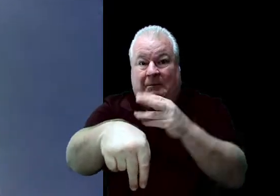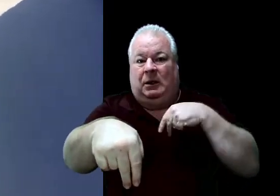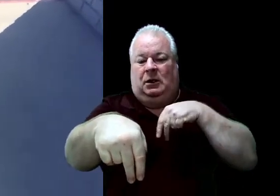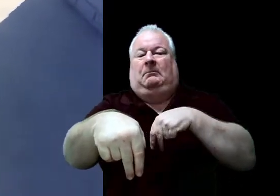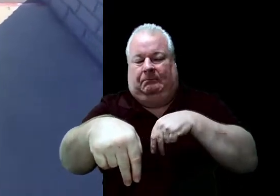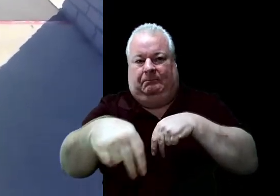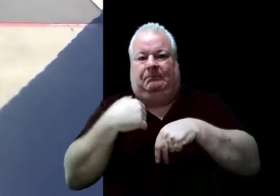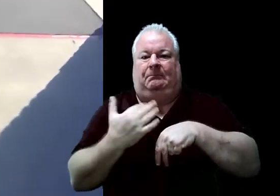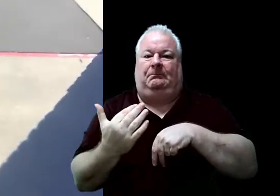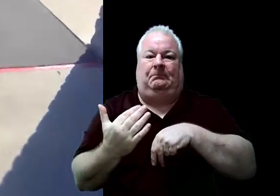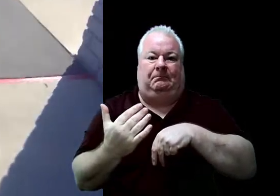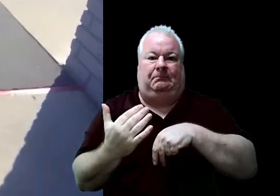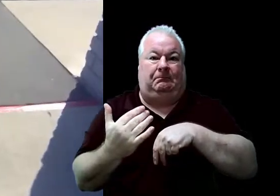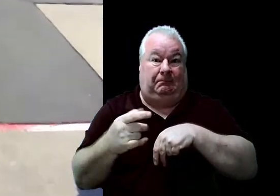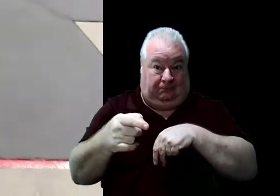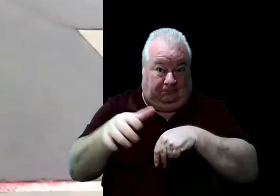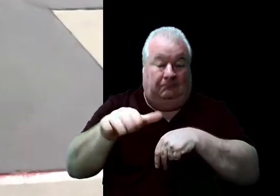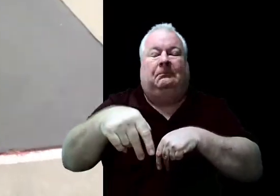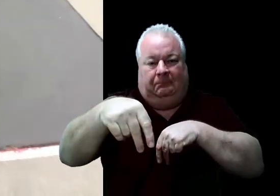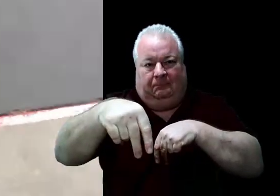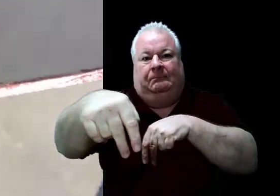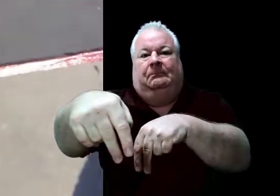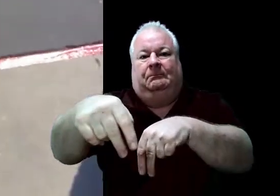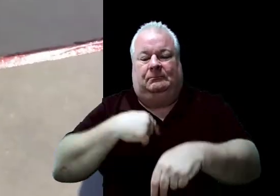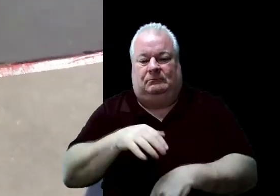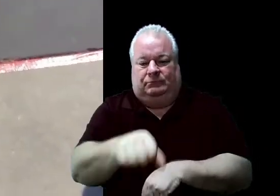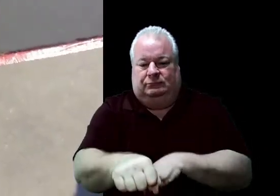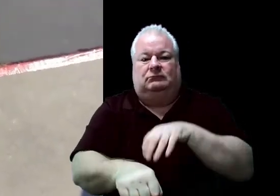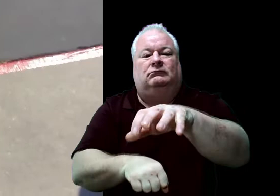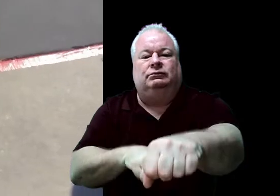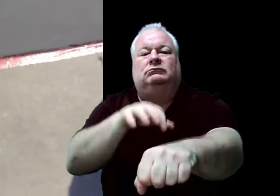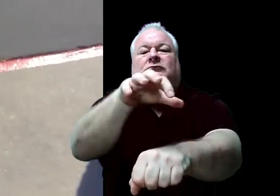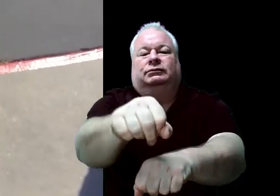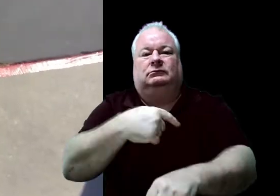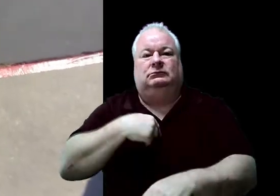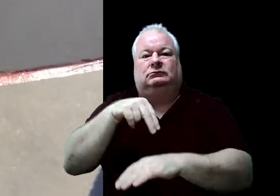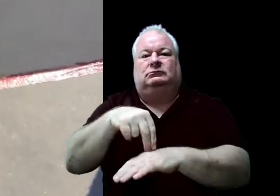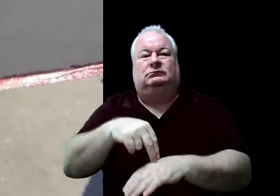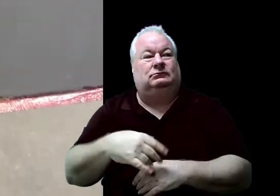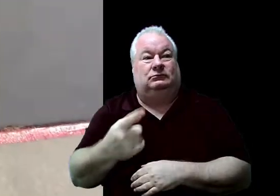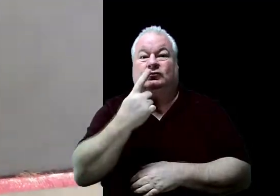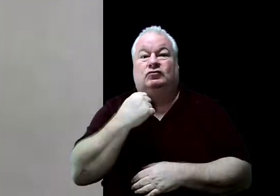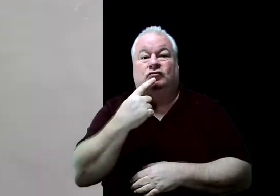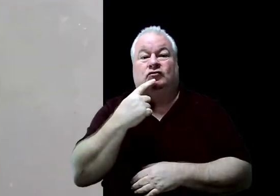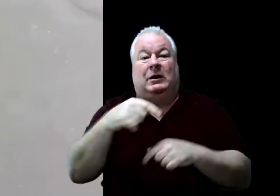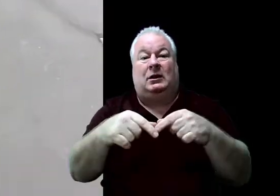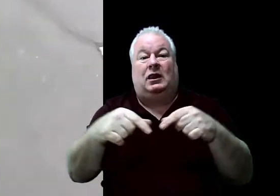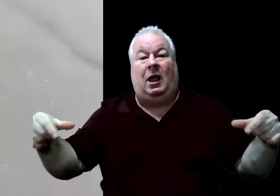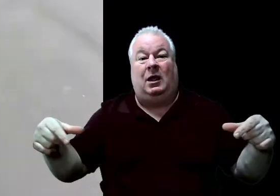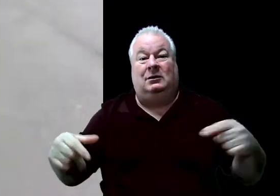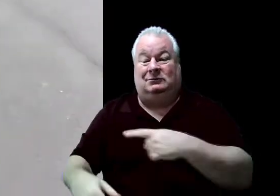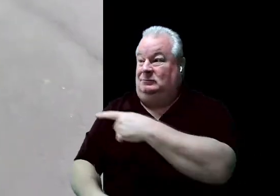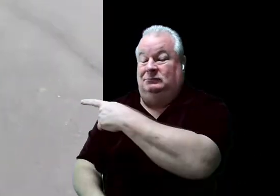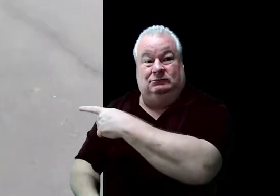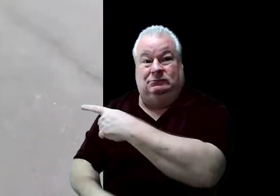the arrow in front of you is open. And here is a red line. It does mean